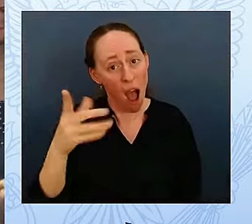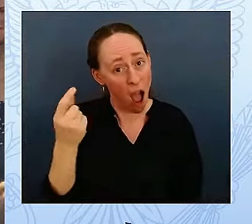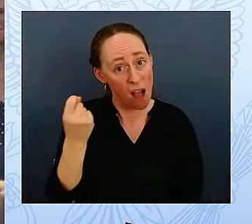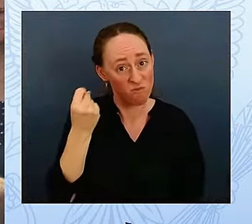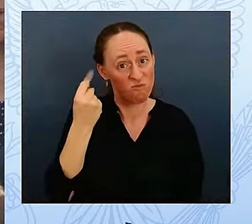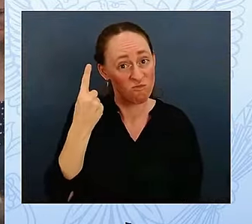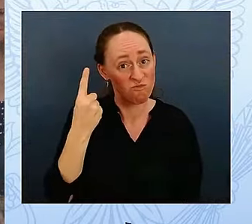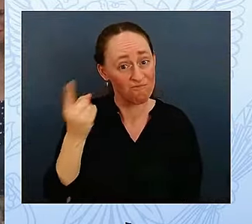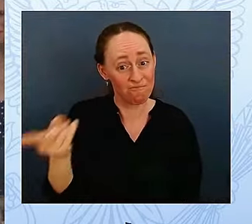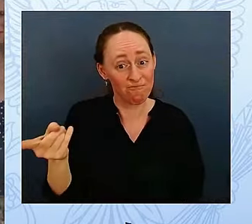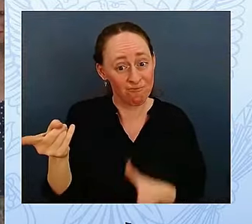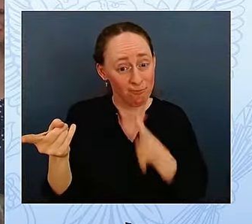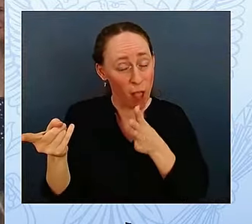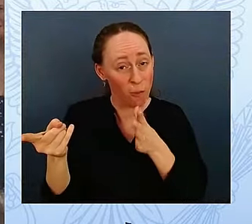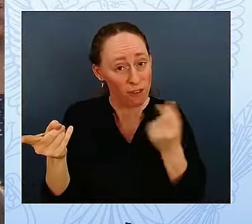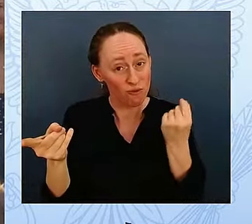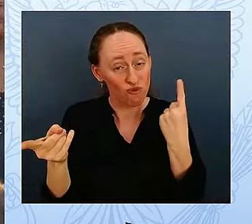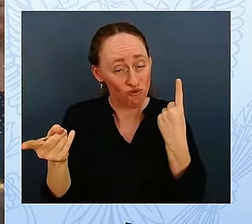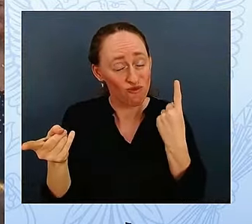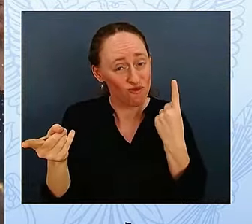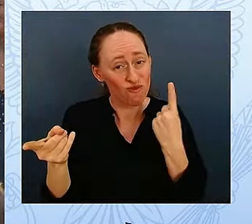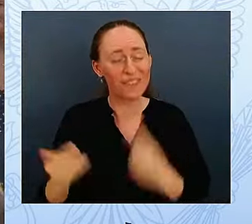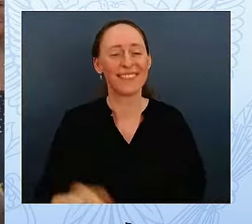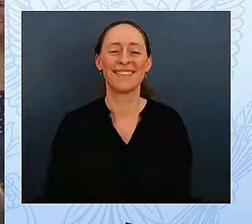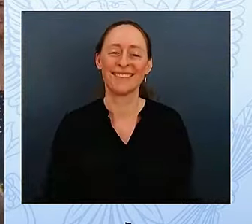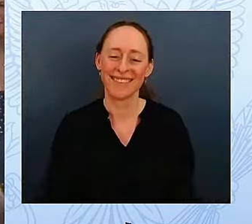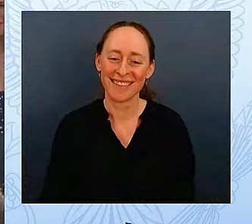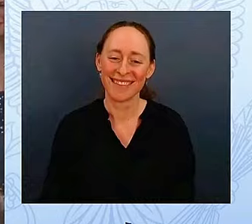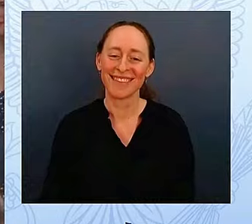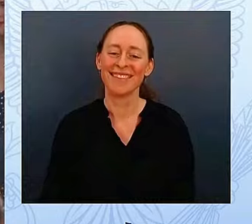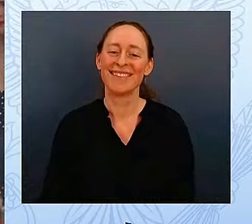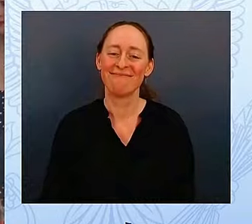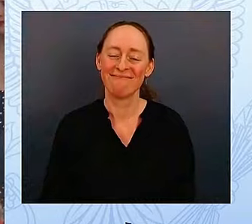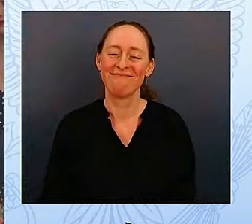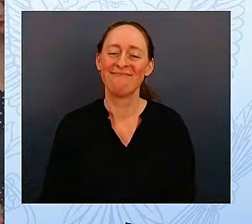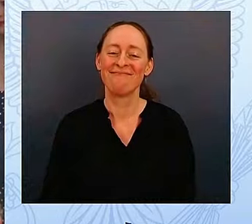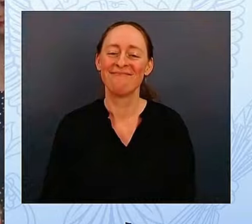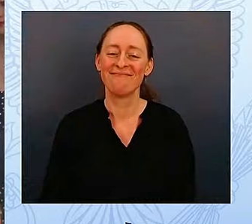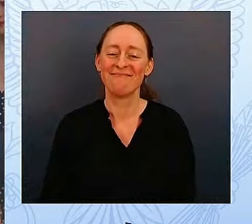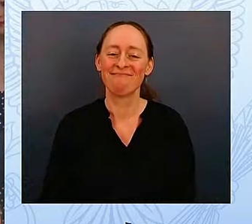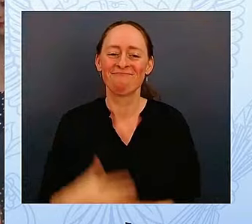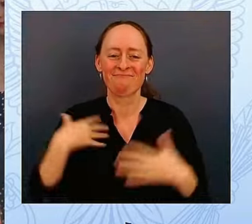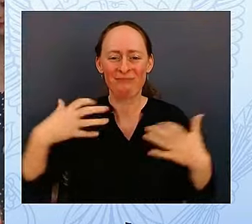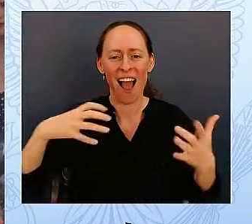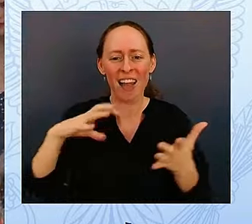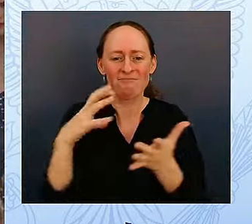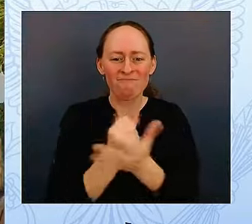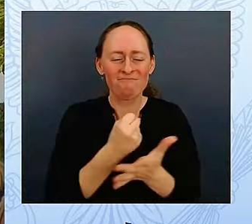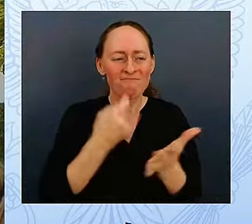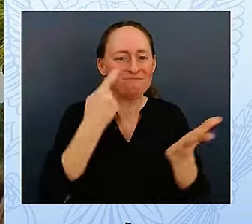I'd like to introduce just a few of the people who were able to be here today, beginning with Thomas Schlame.